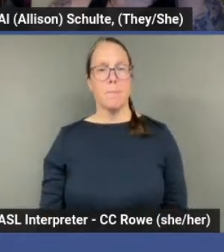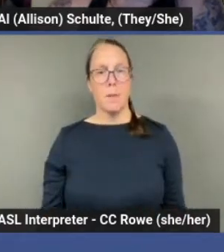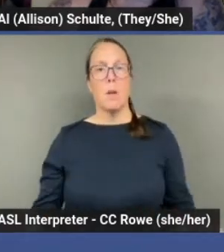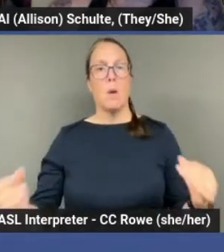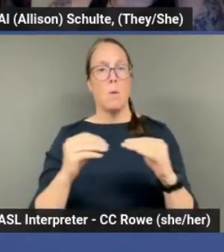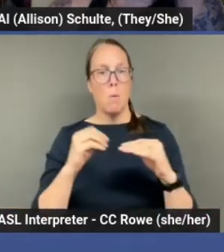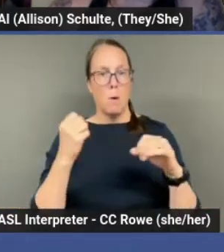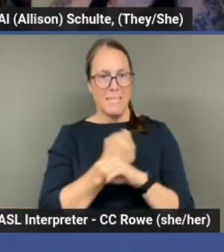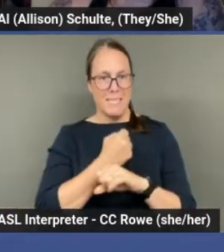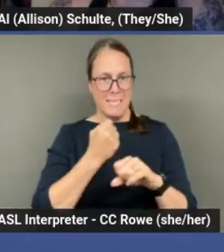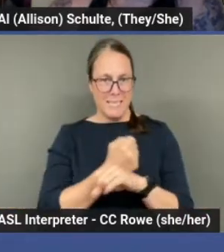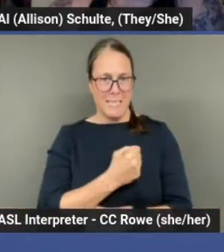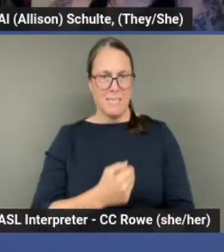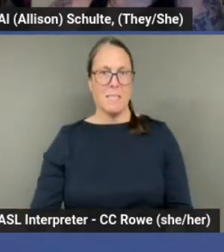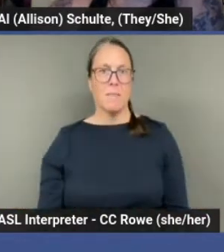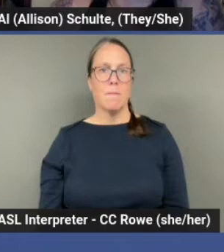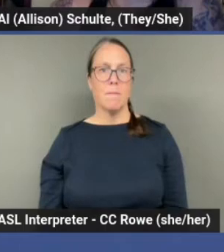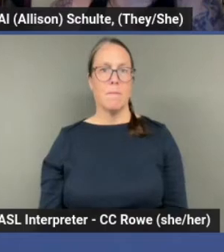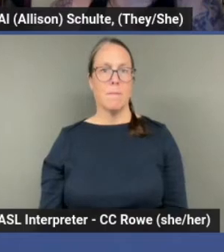statistics